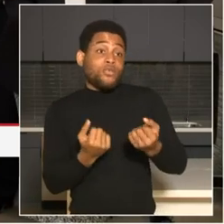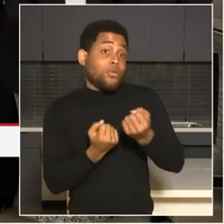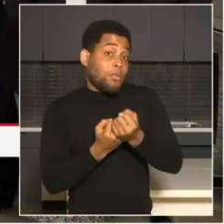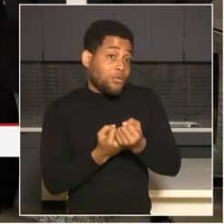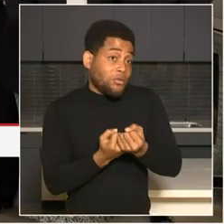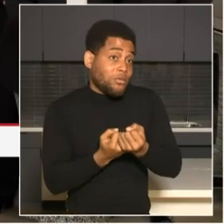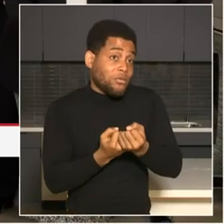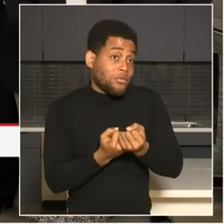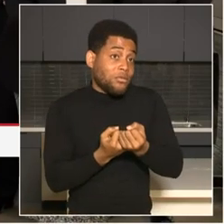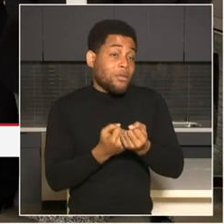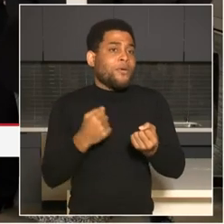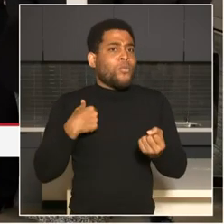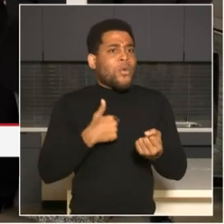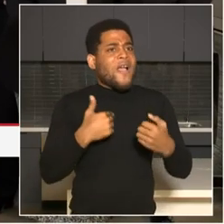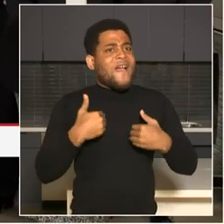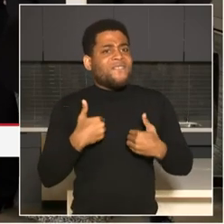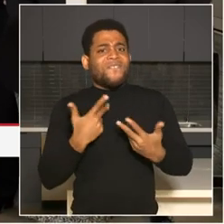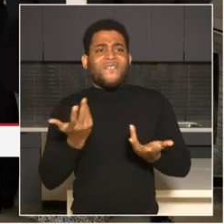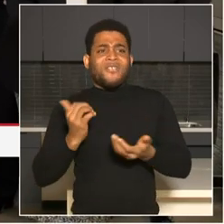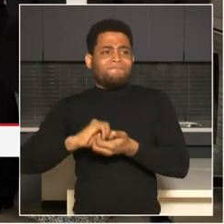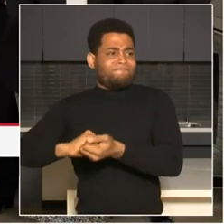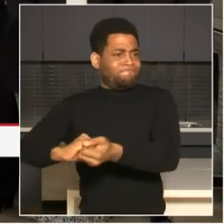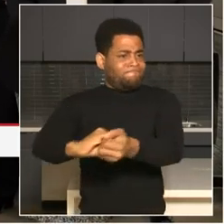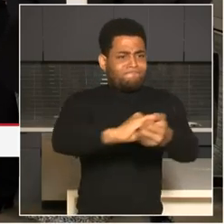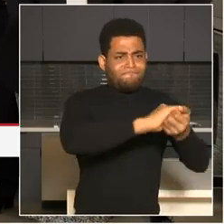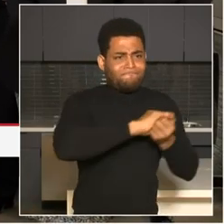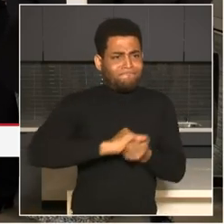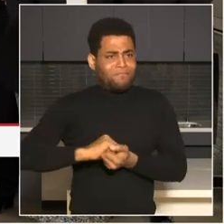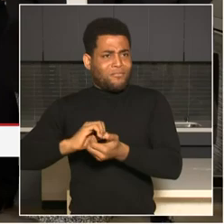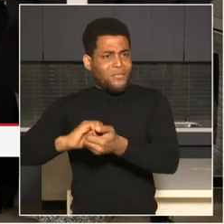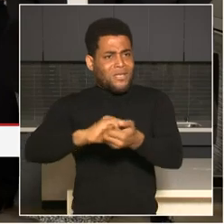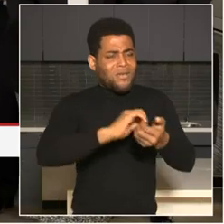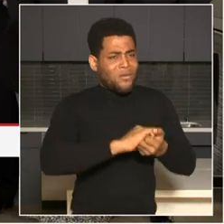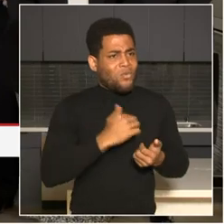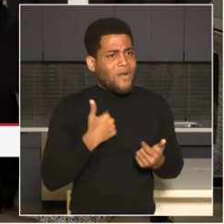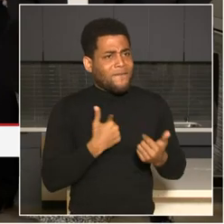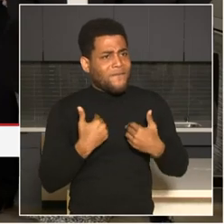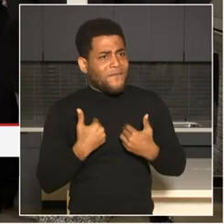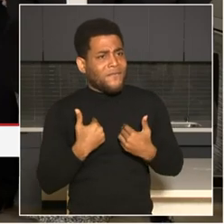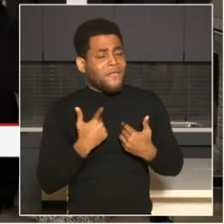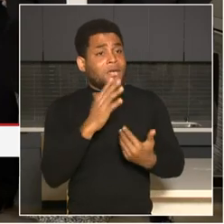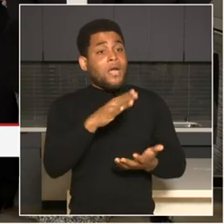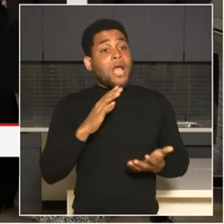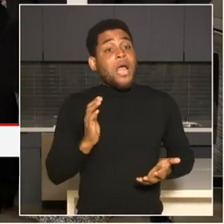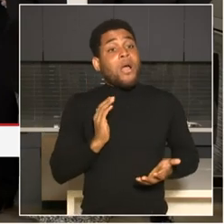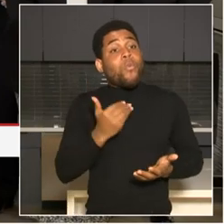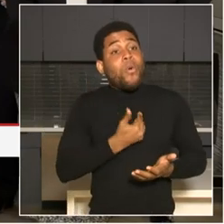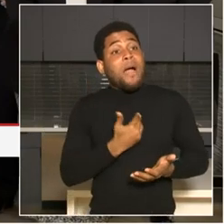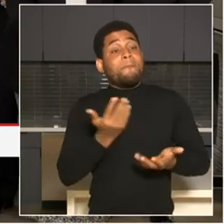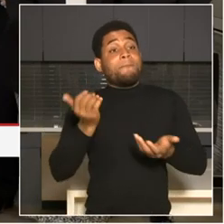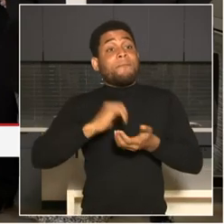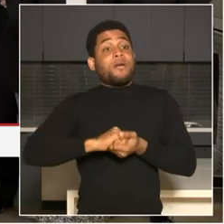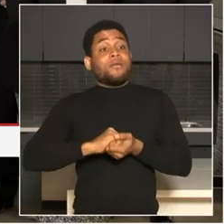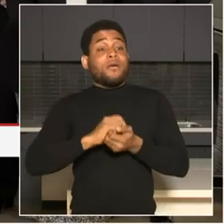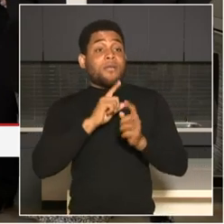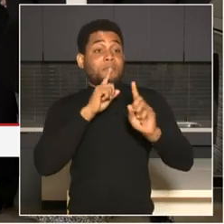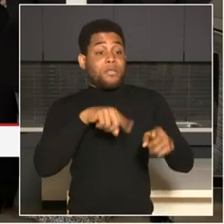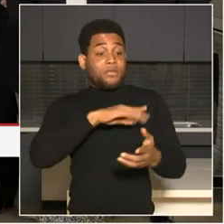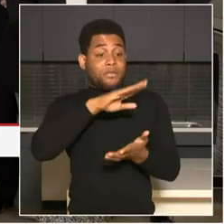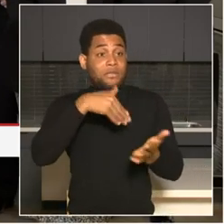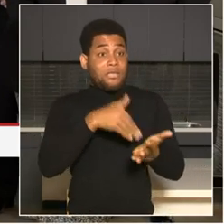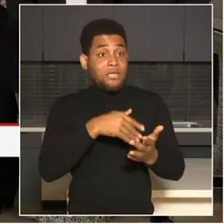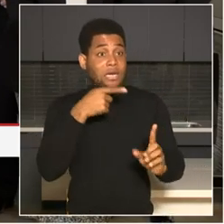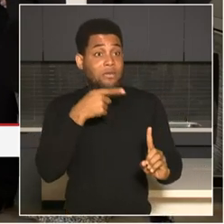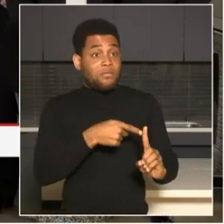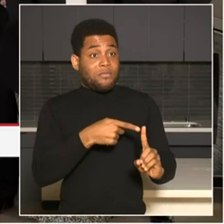join us currently in our Joint Operation Command Center and we will utilize that same concept. As of today, I cannot tell you how many